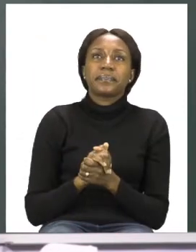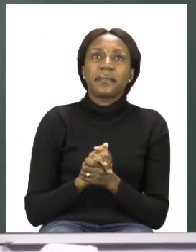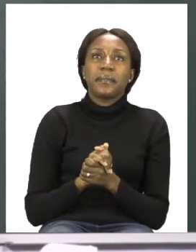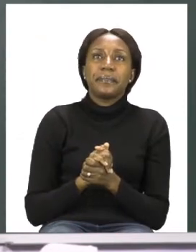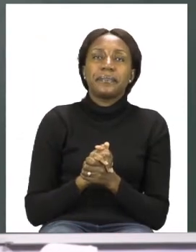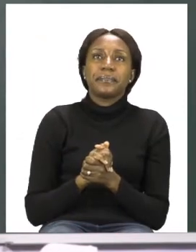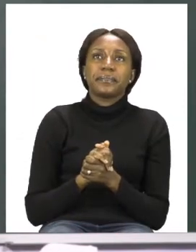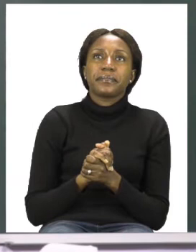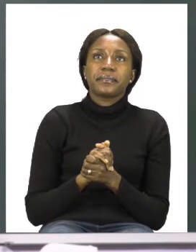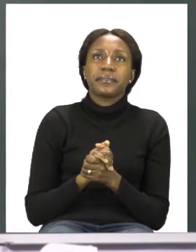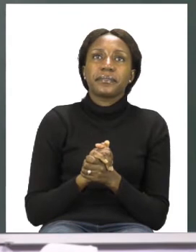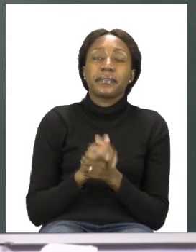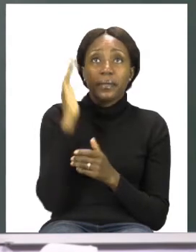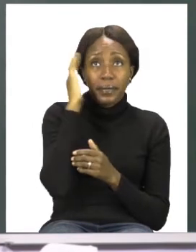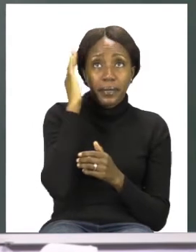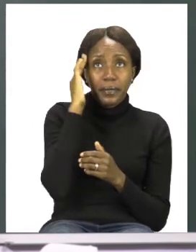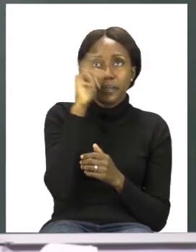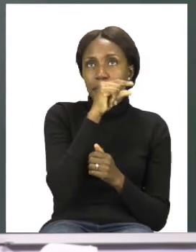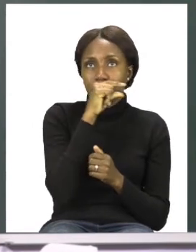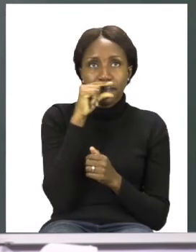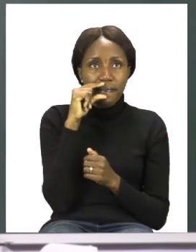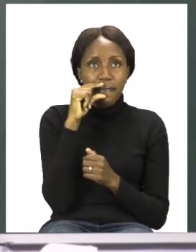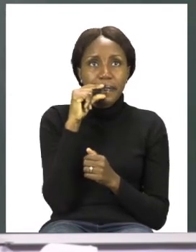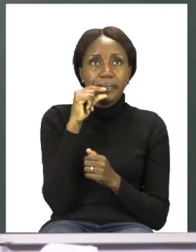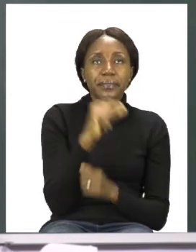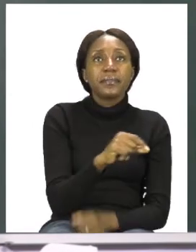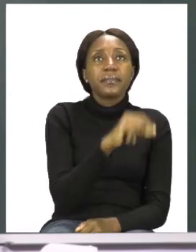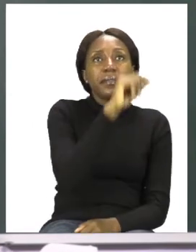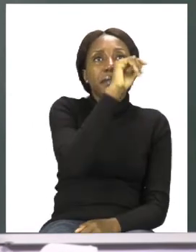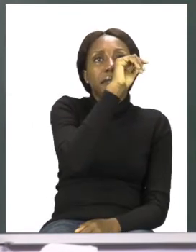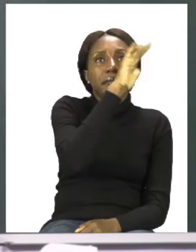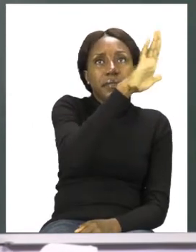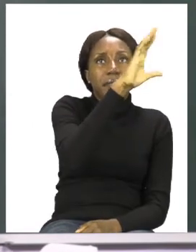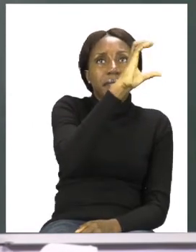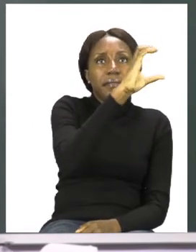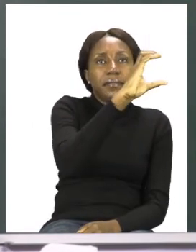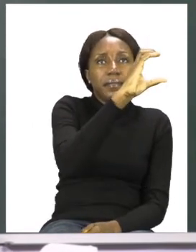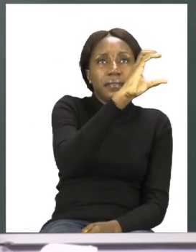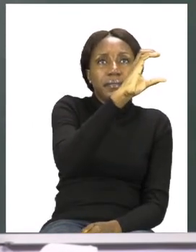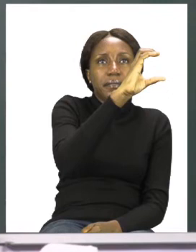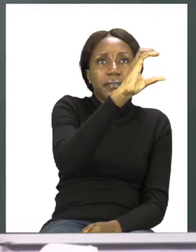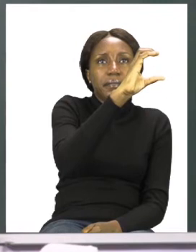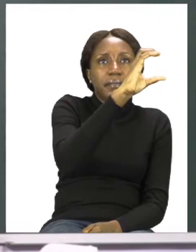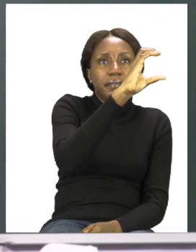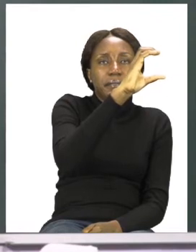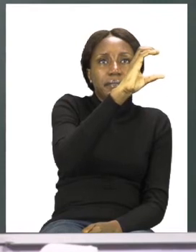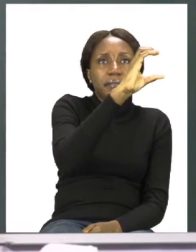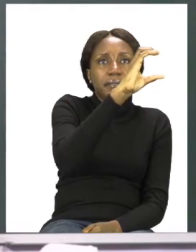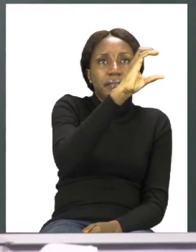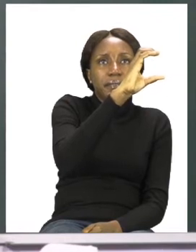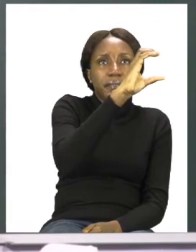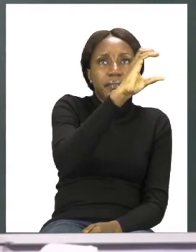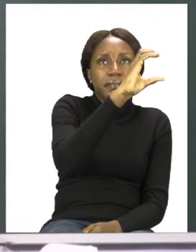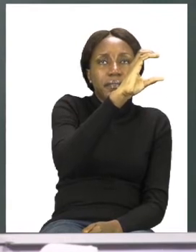you now know the names of our coins. The first one, which is also written at the bottom, is the